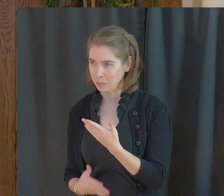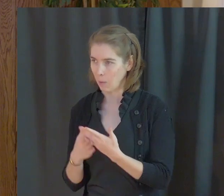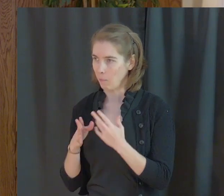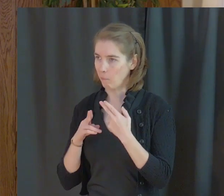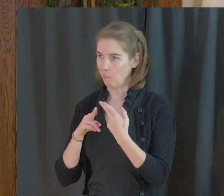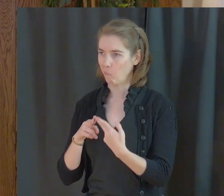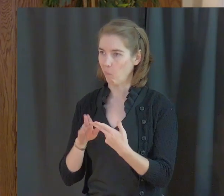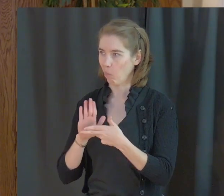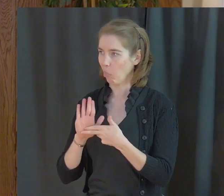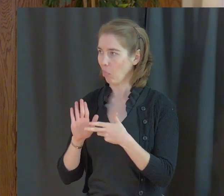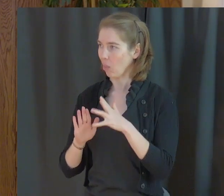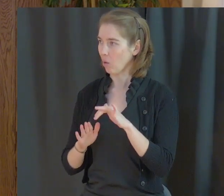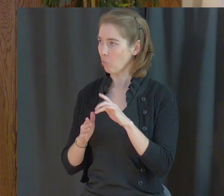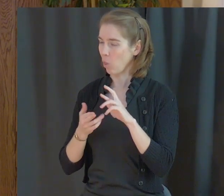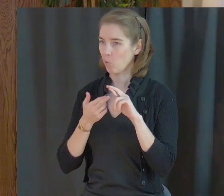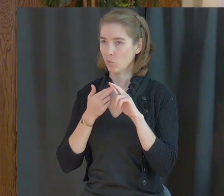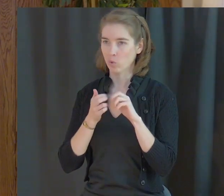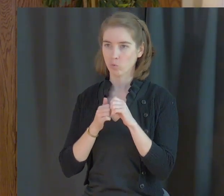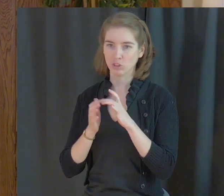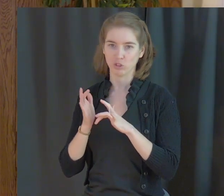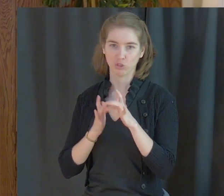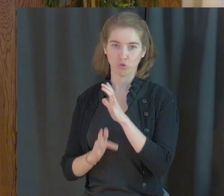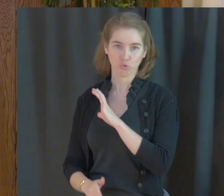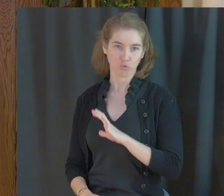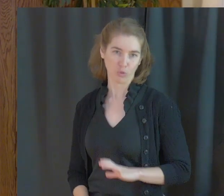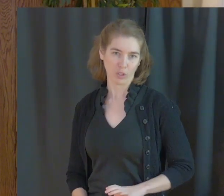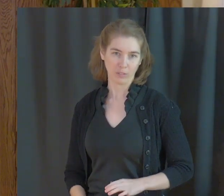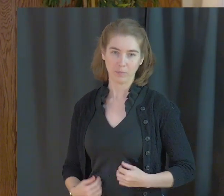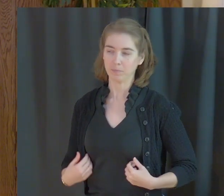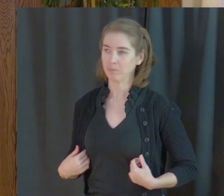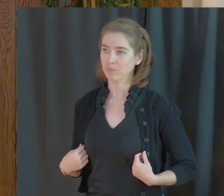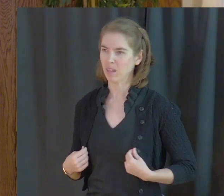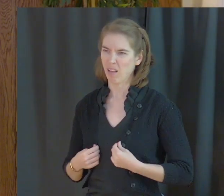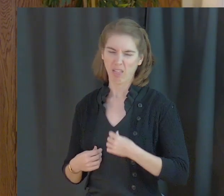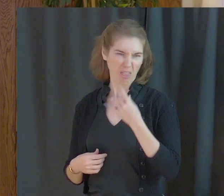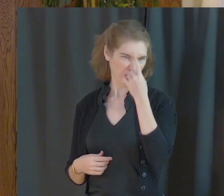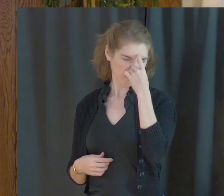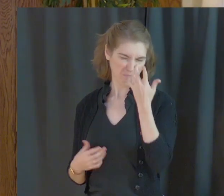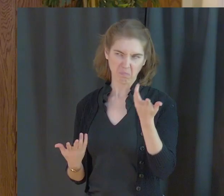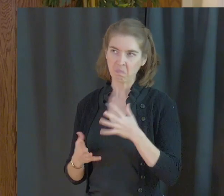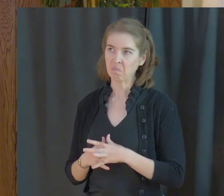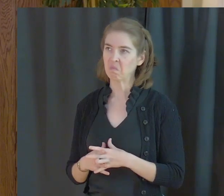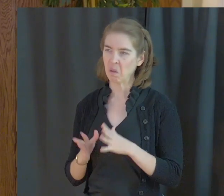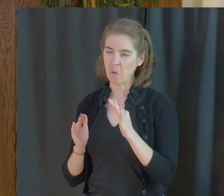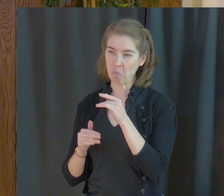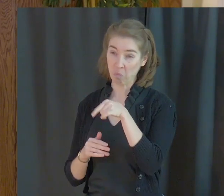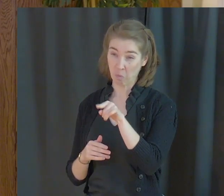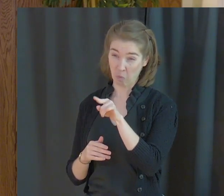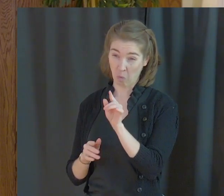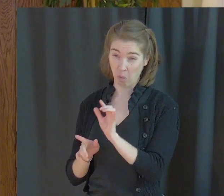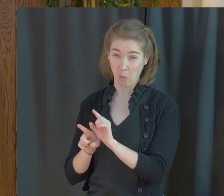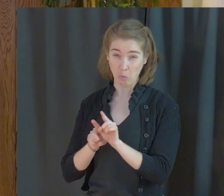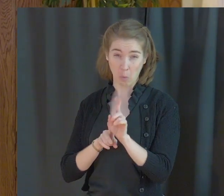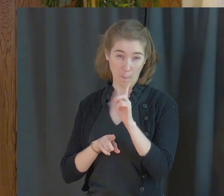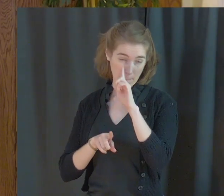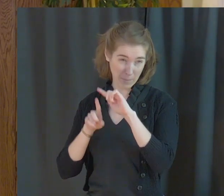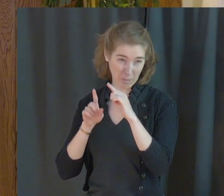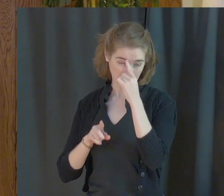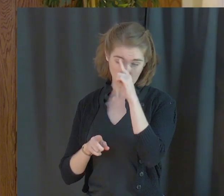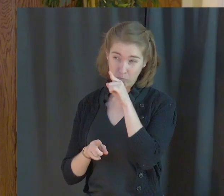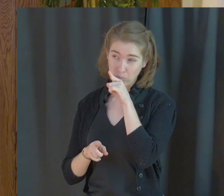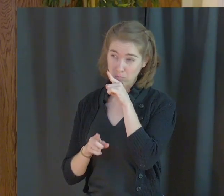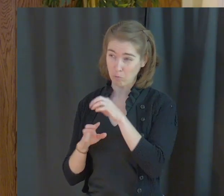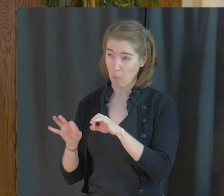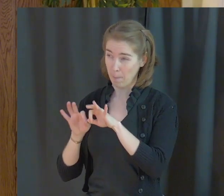called them, in our relationship with Jesus Christ. I think these, I'm sure, I hope you do also, but I think these are very important